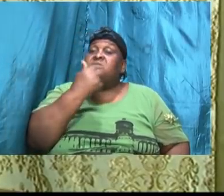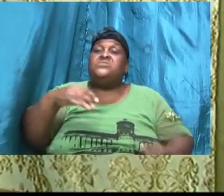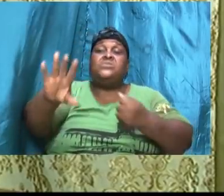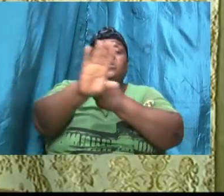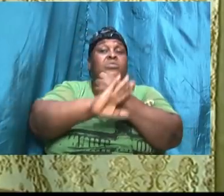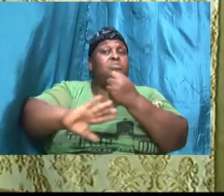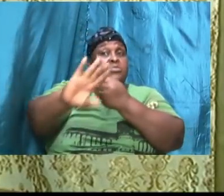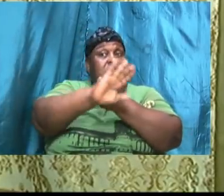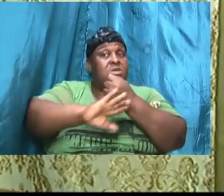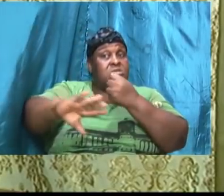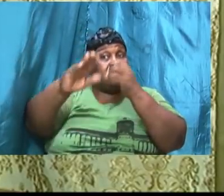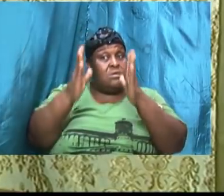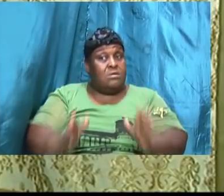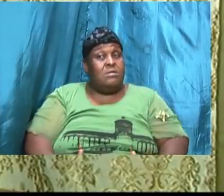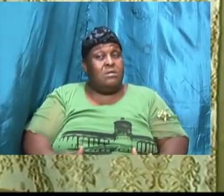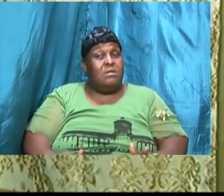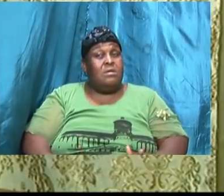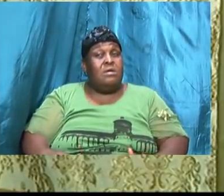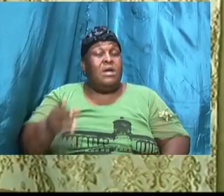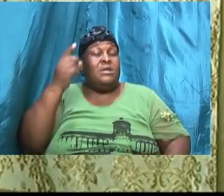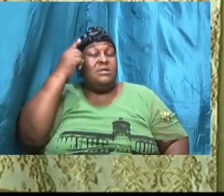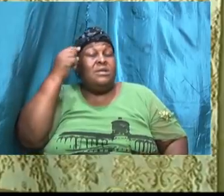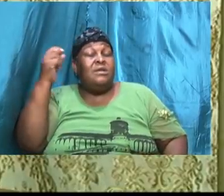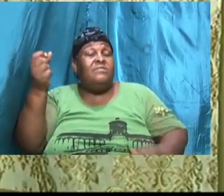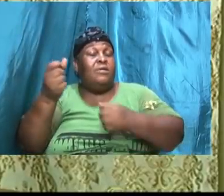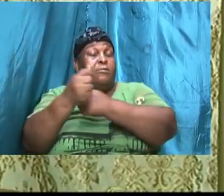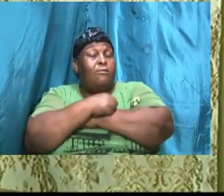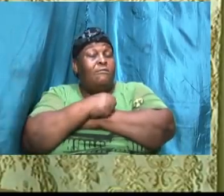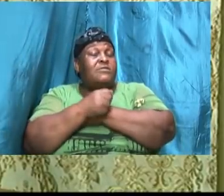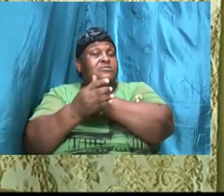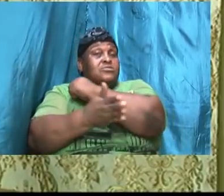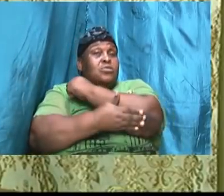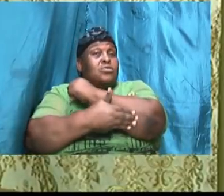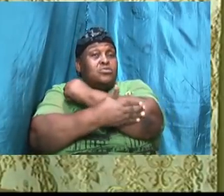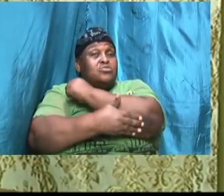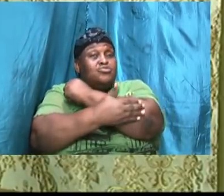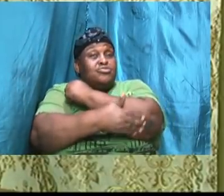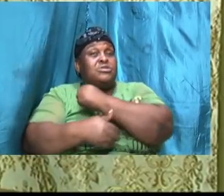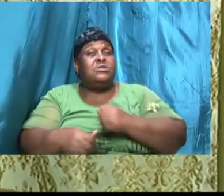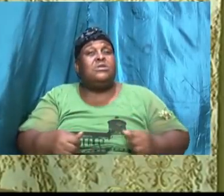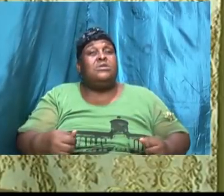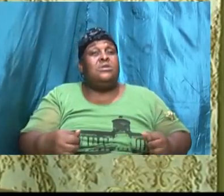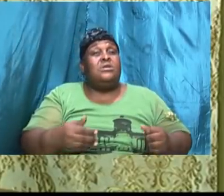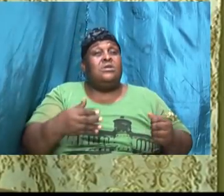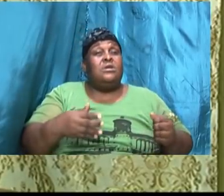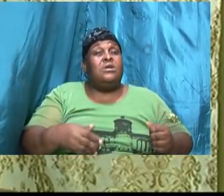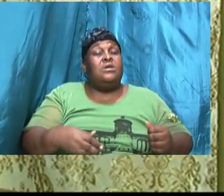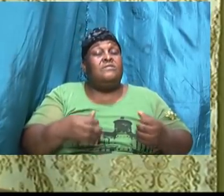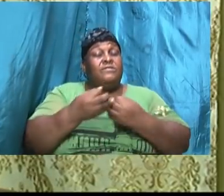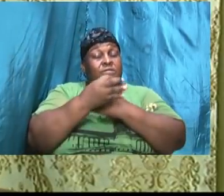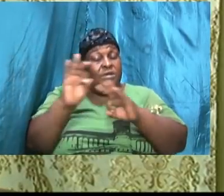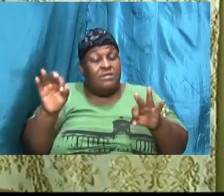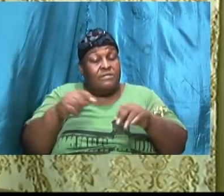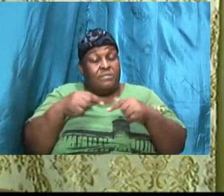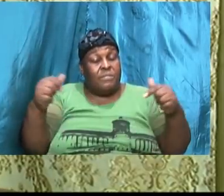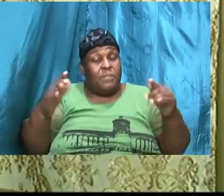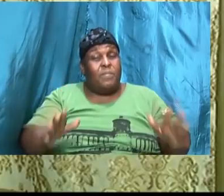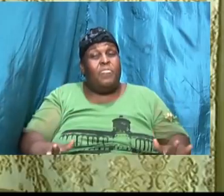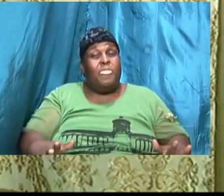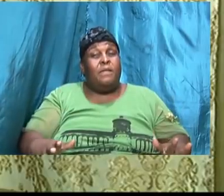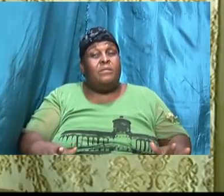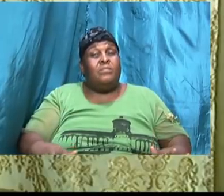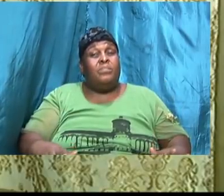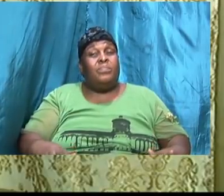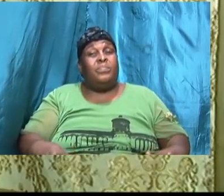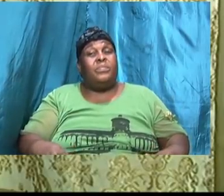and David loved his country and desired to free it from the enemies yet he would not act